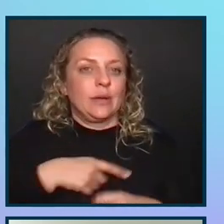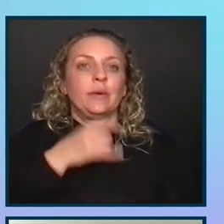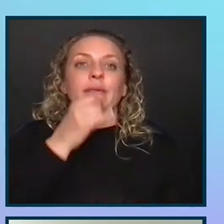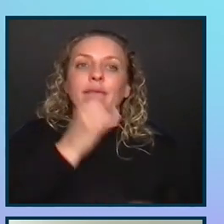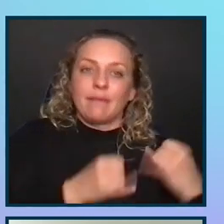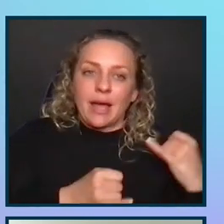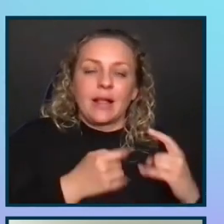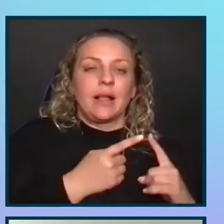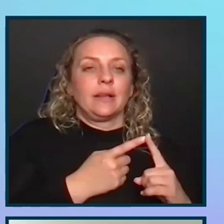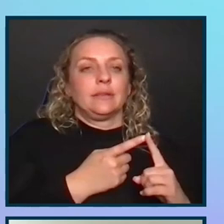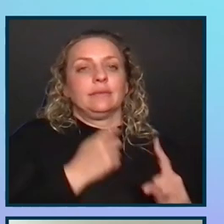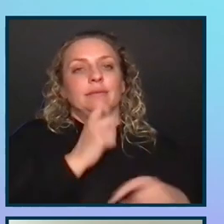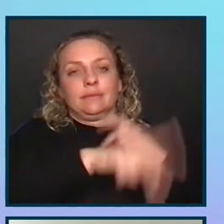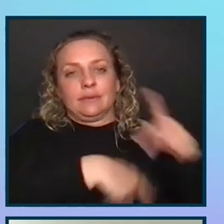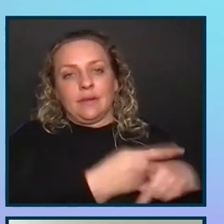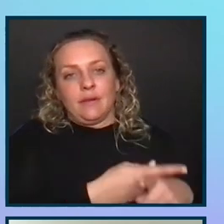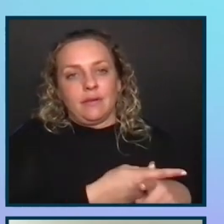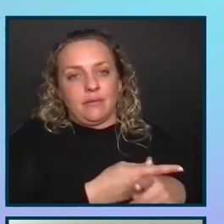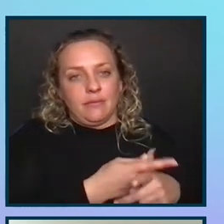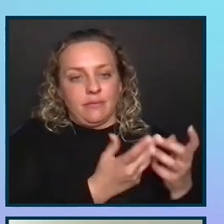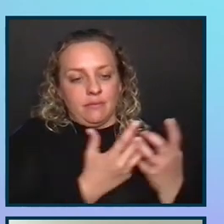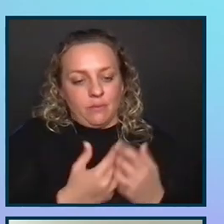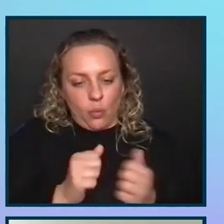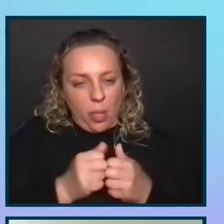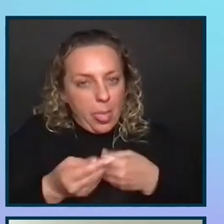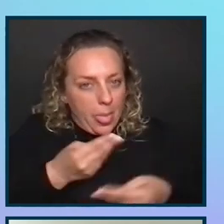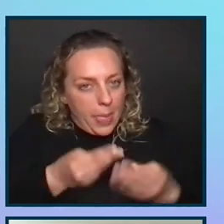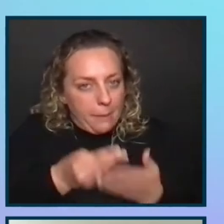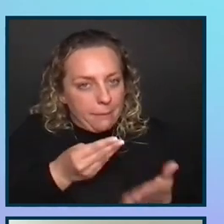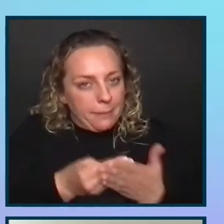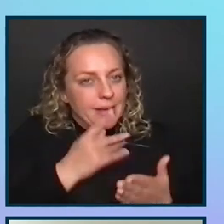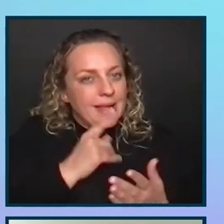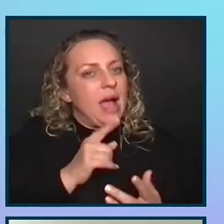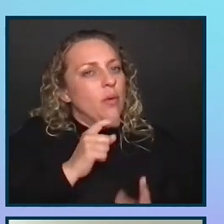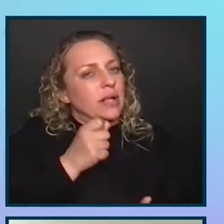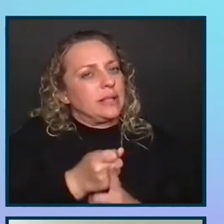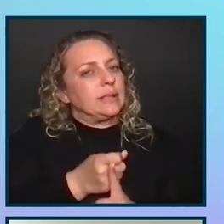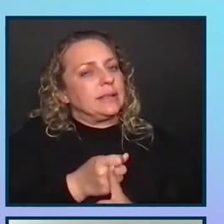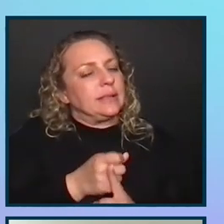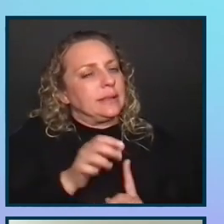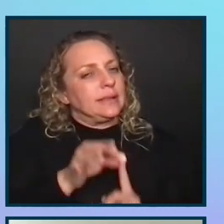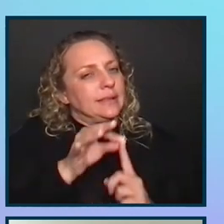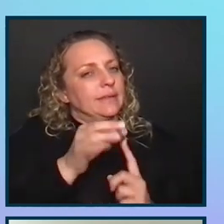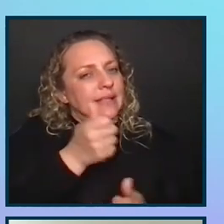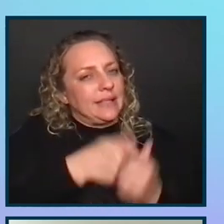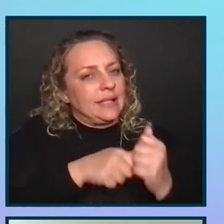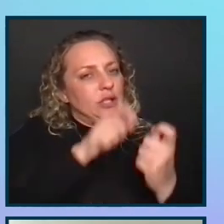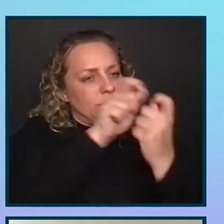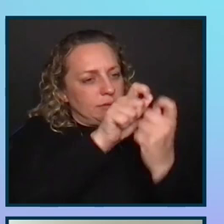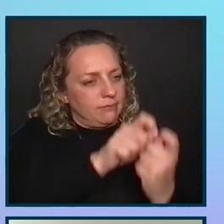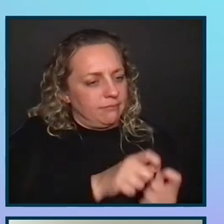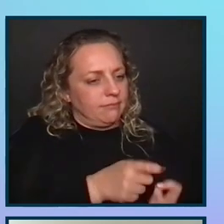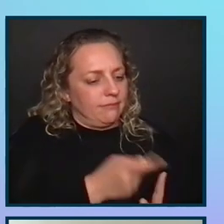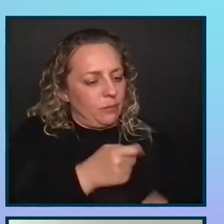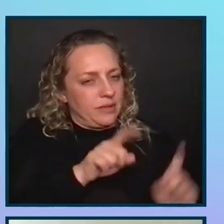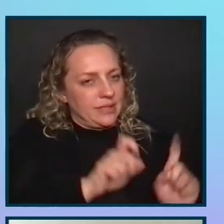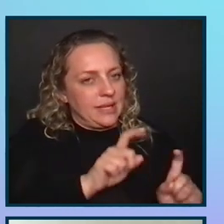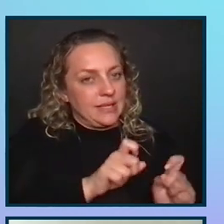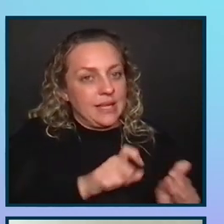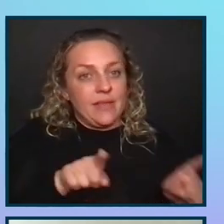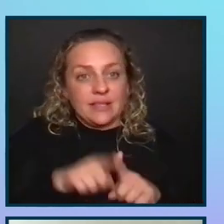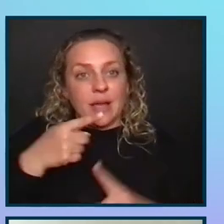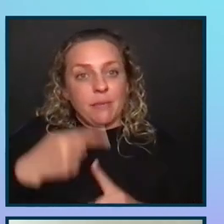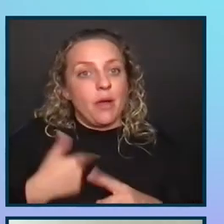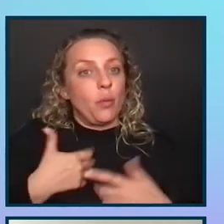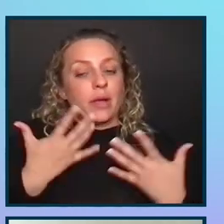the scope based on the budget and the significance of each component to include in the testing. And in the same month, we